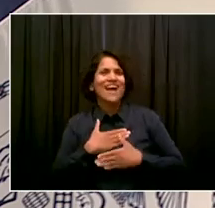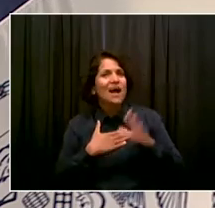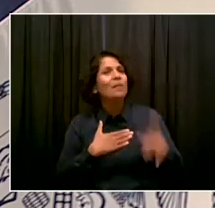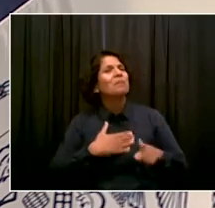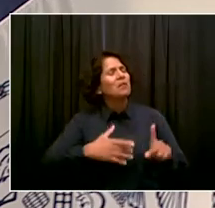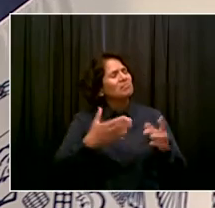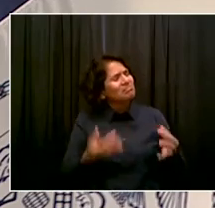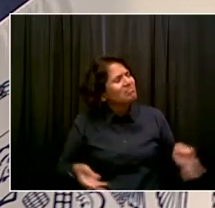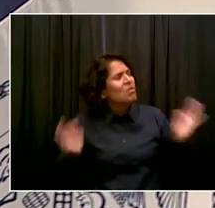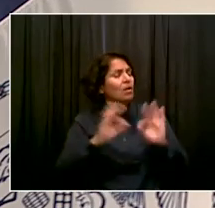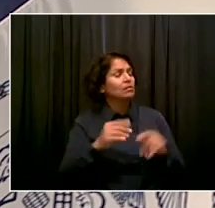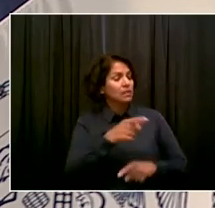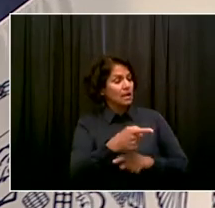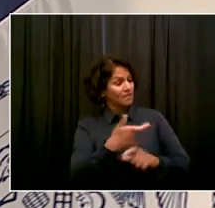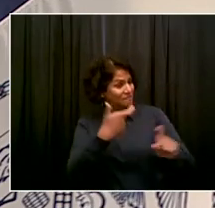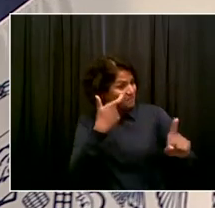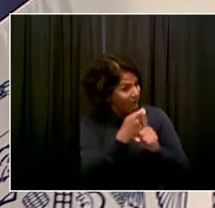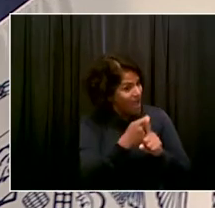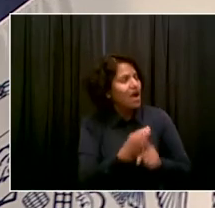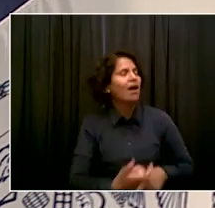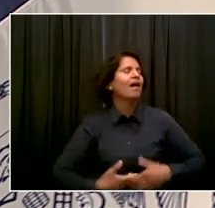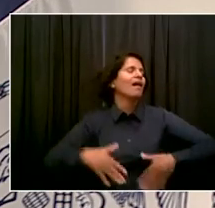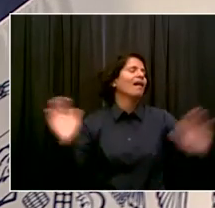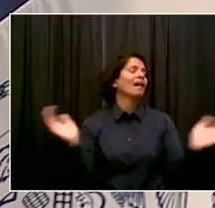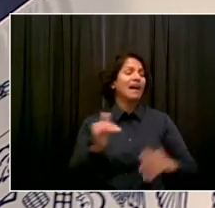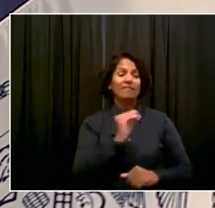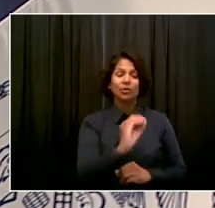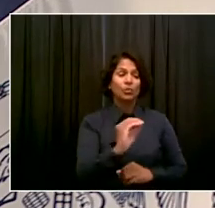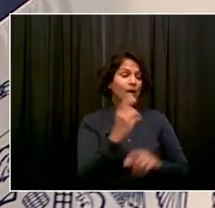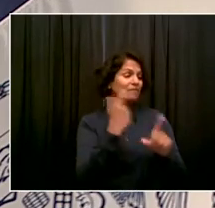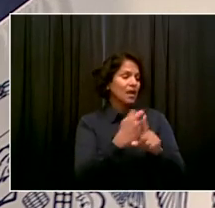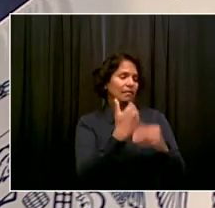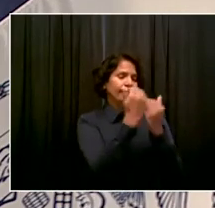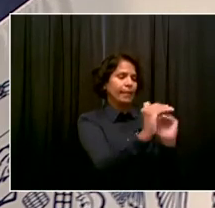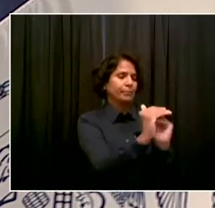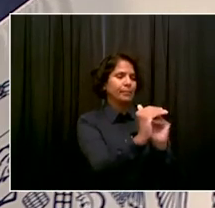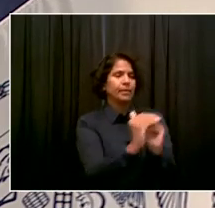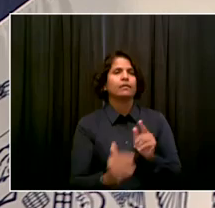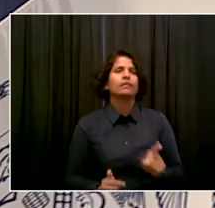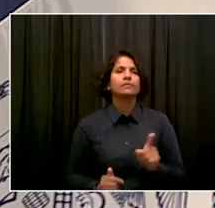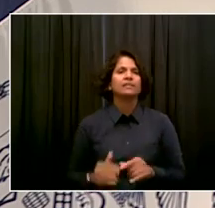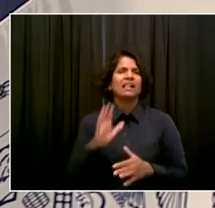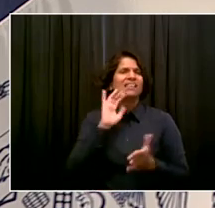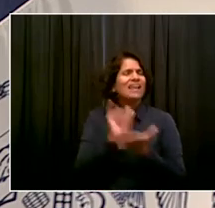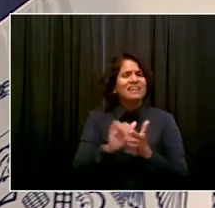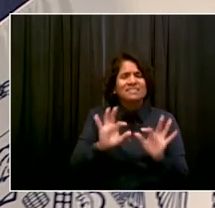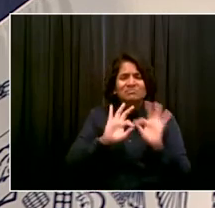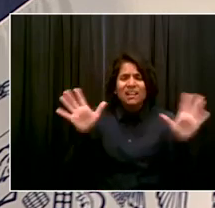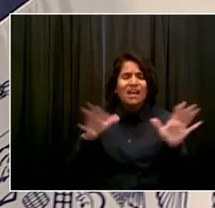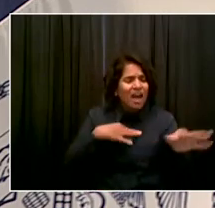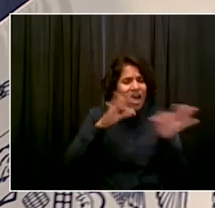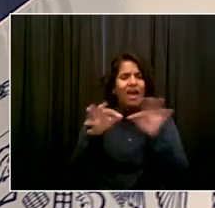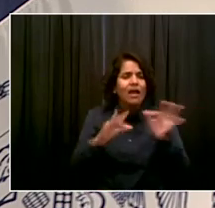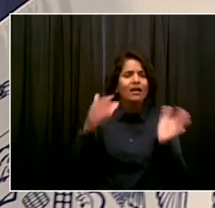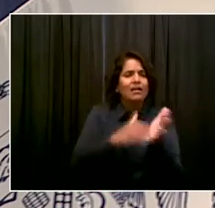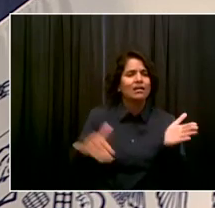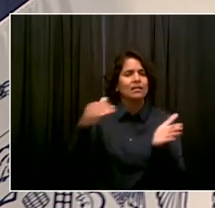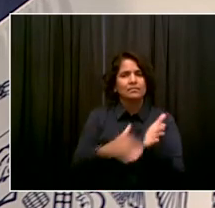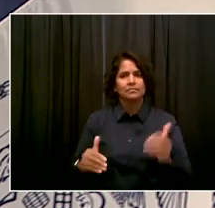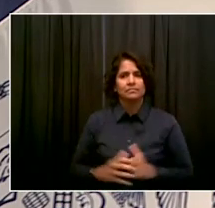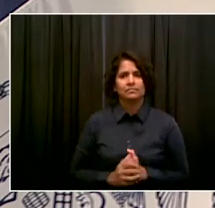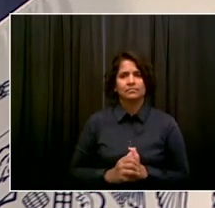we're strategically focused now. We can always make additions, but that's where we're focused now. Go ahead, Juan Manuel.